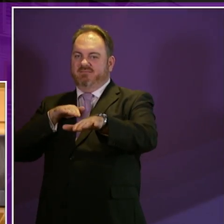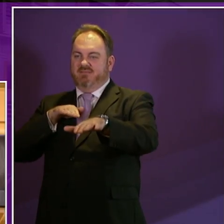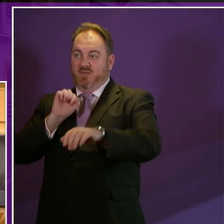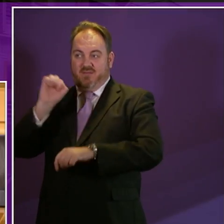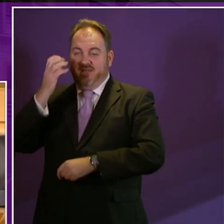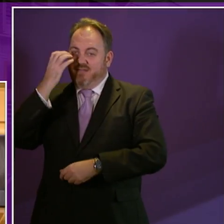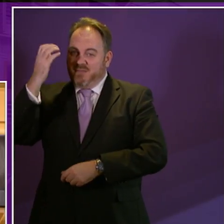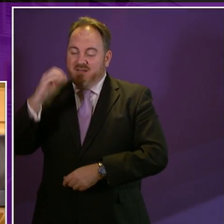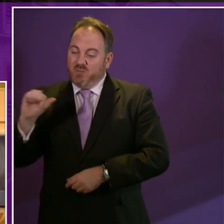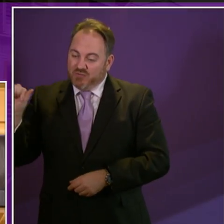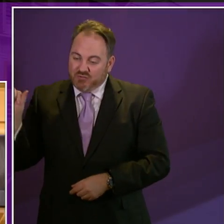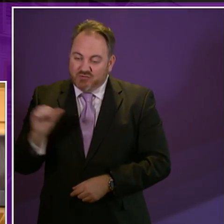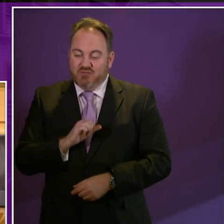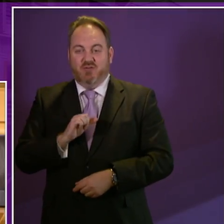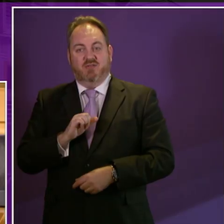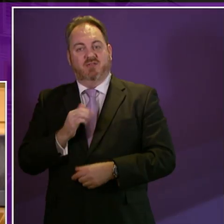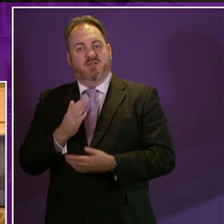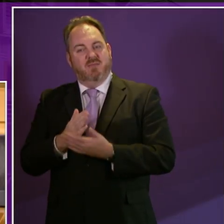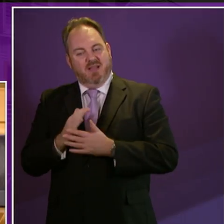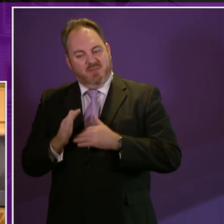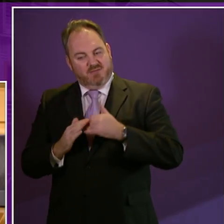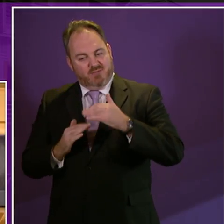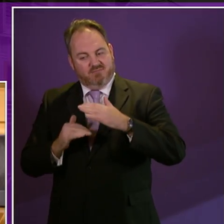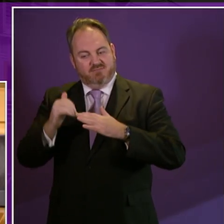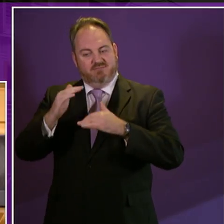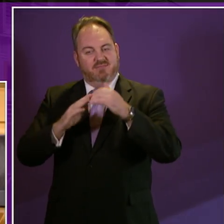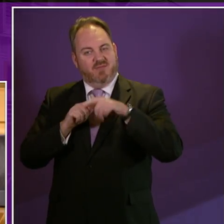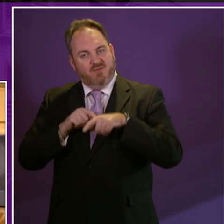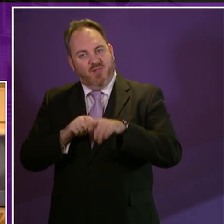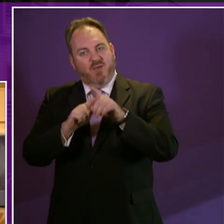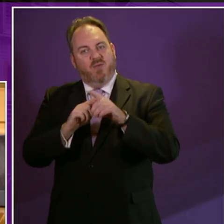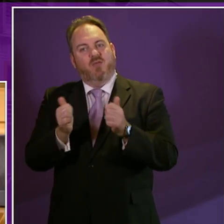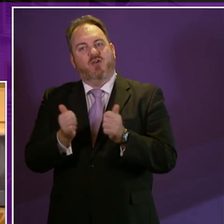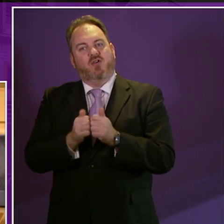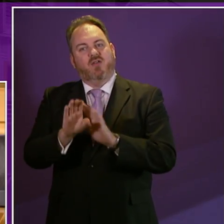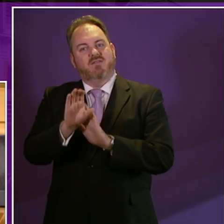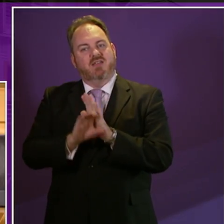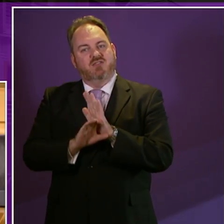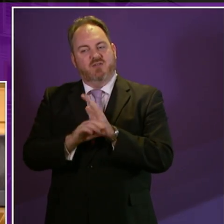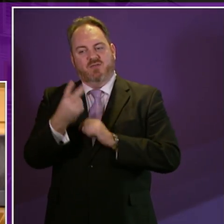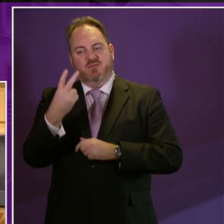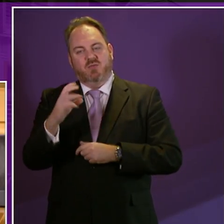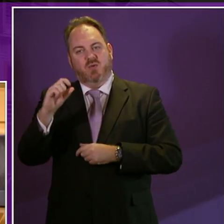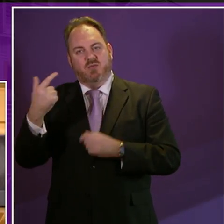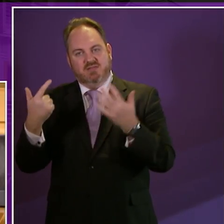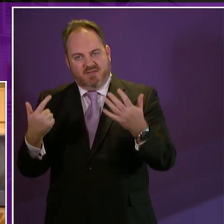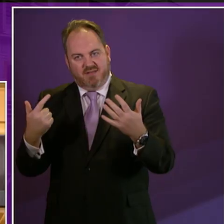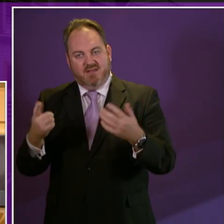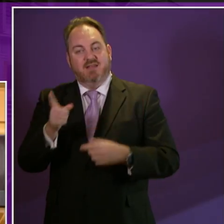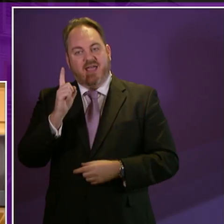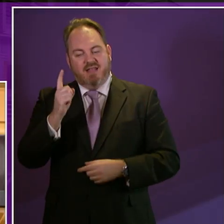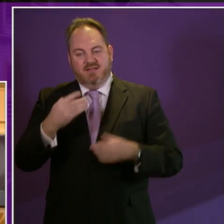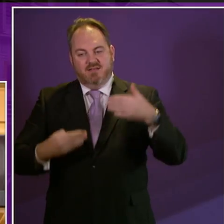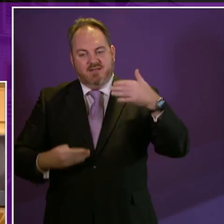have been able to build on the progress that had been made since the convention of 2007 and the 1995 on